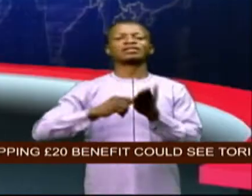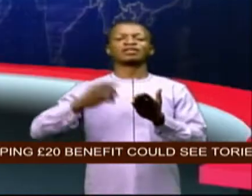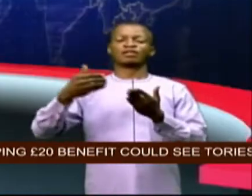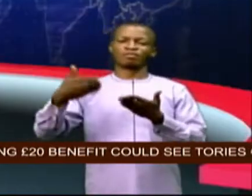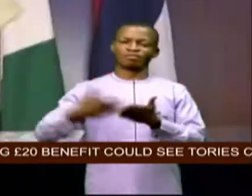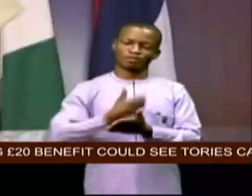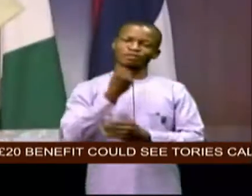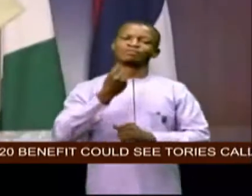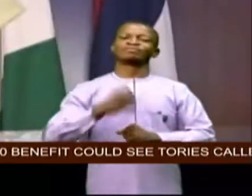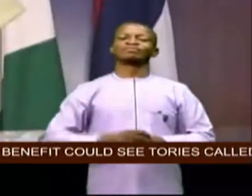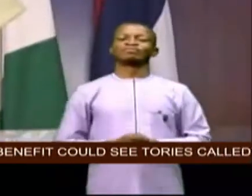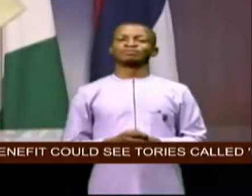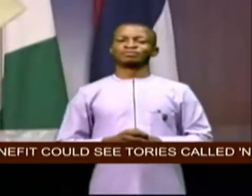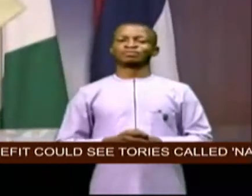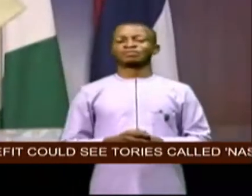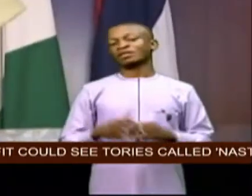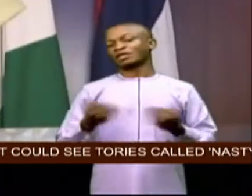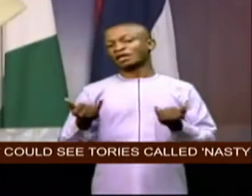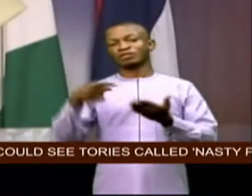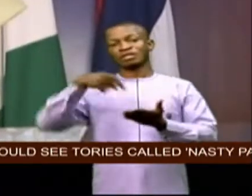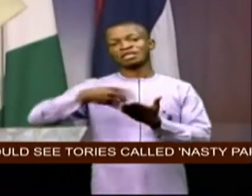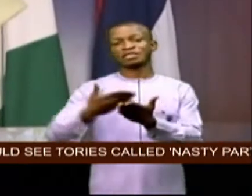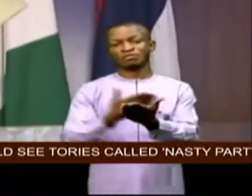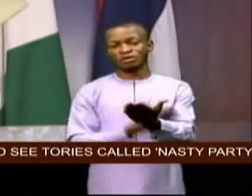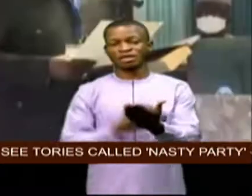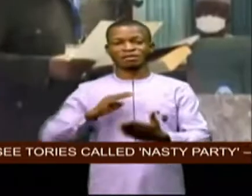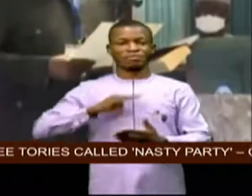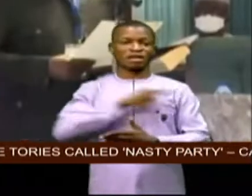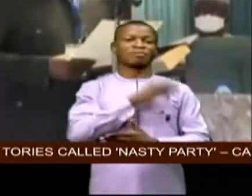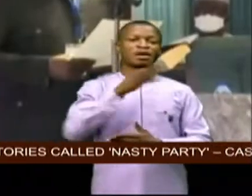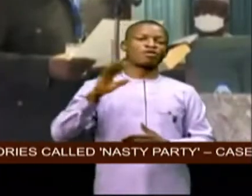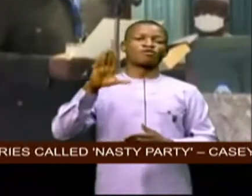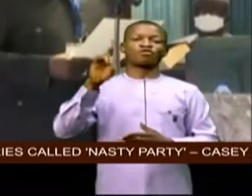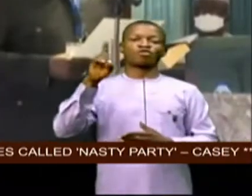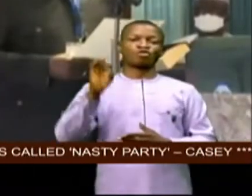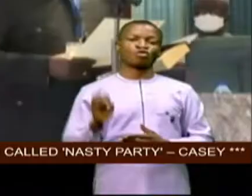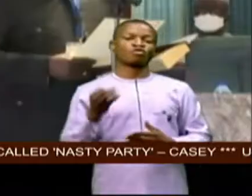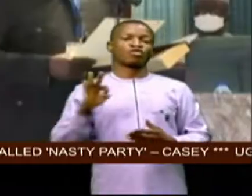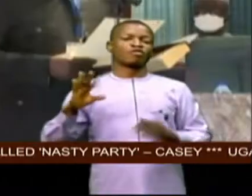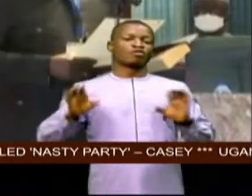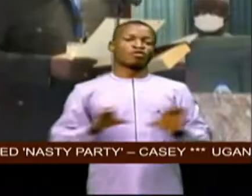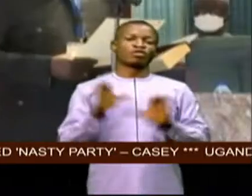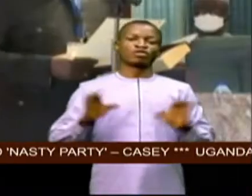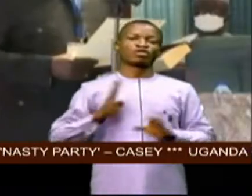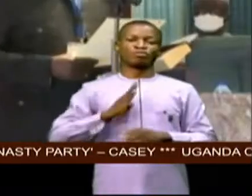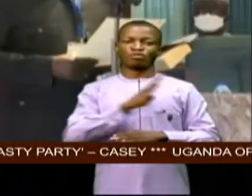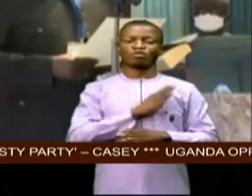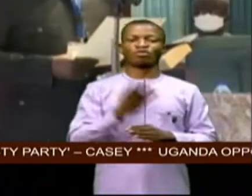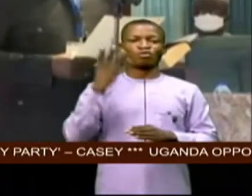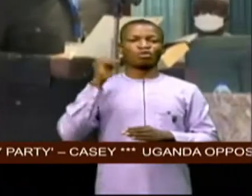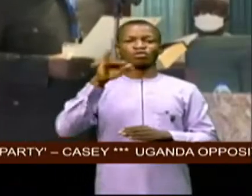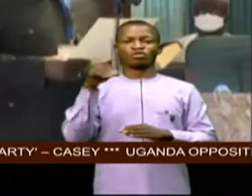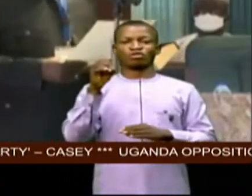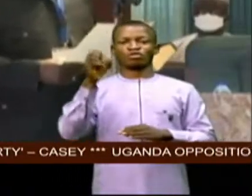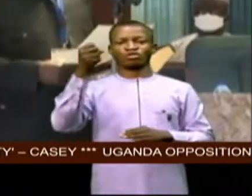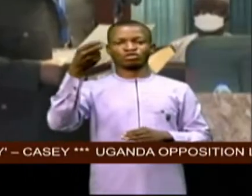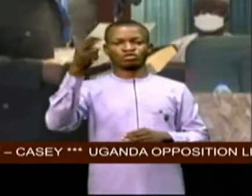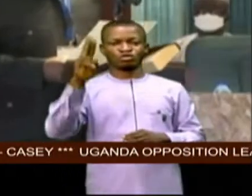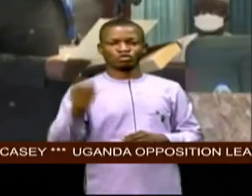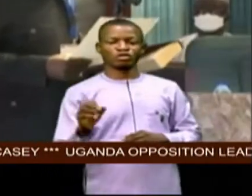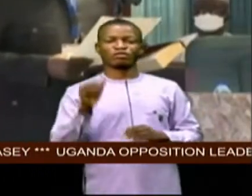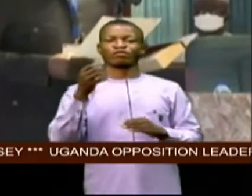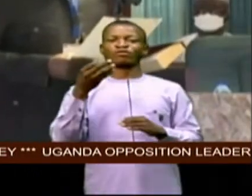this morning as members of the code of conduct bureau where hezua johnson abona ima from ido state